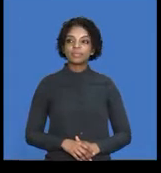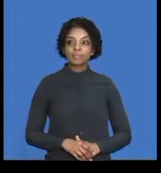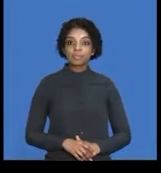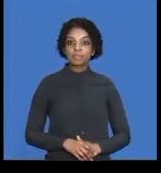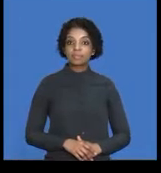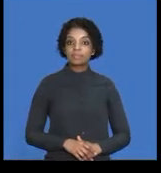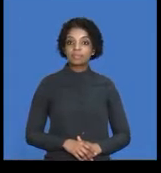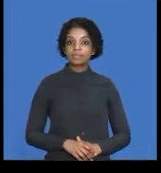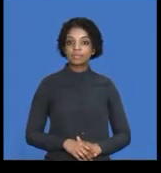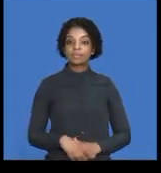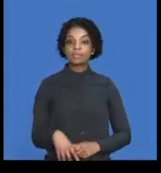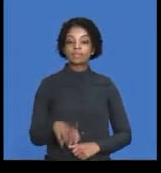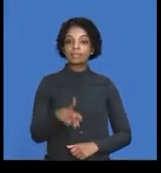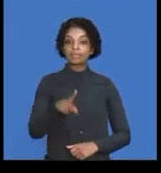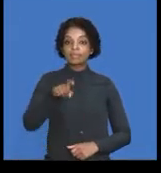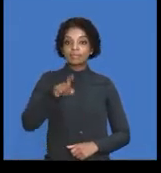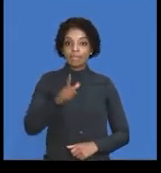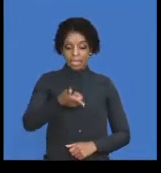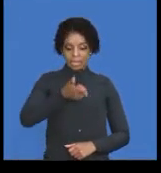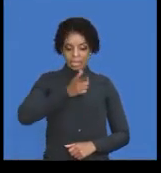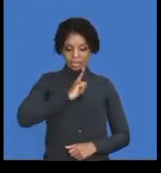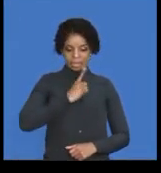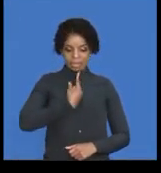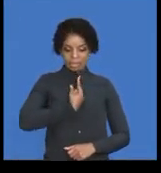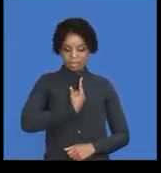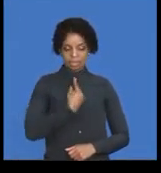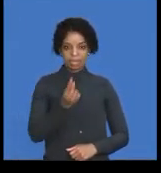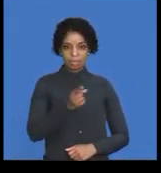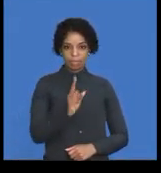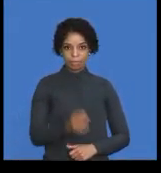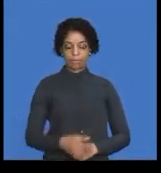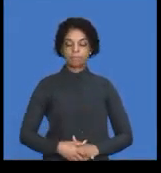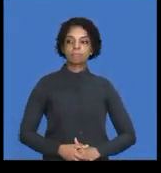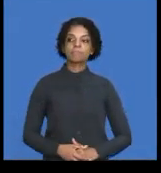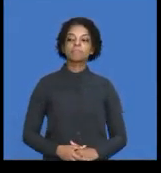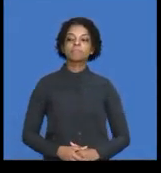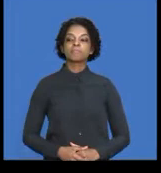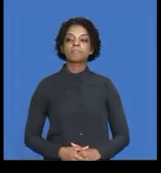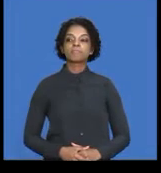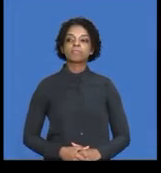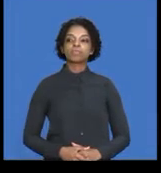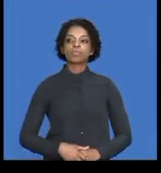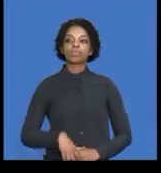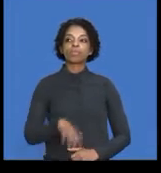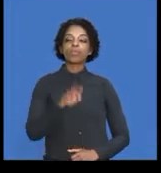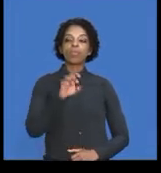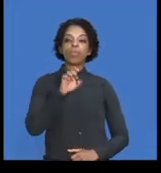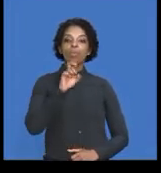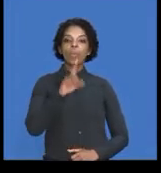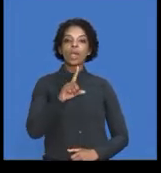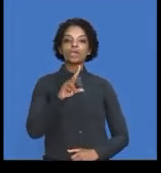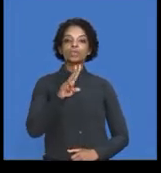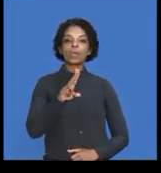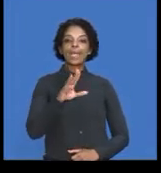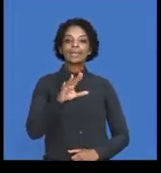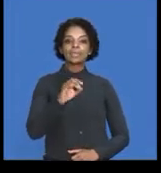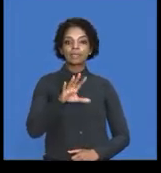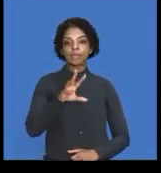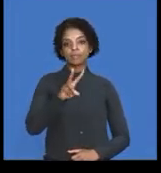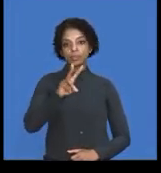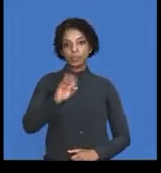Immediately you tell yourself that 121,520